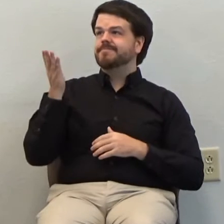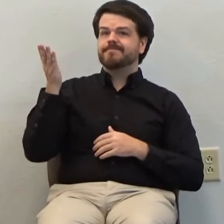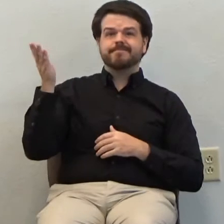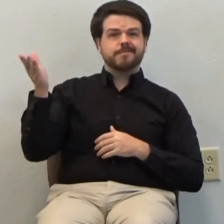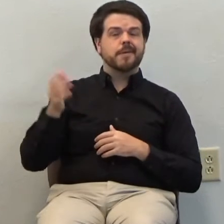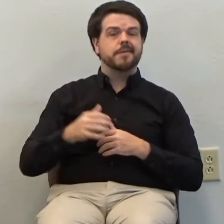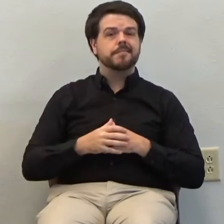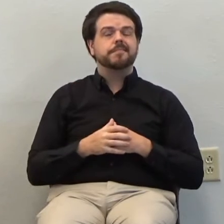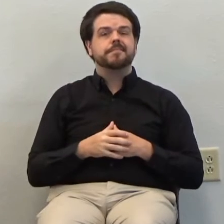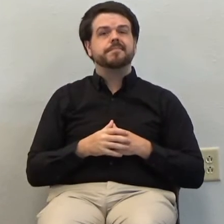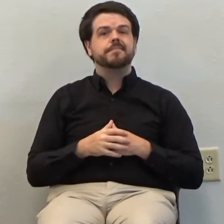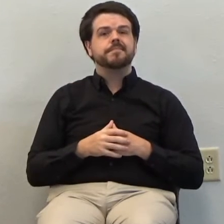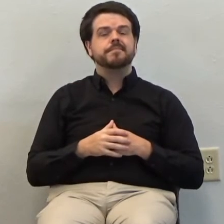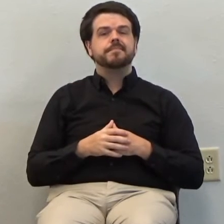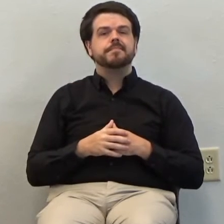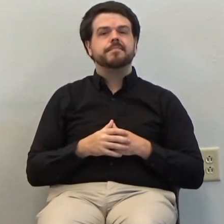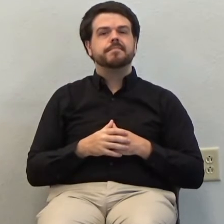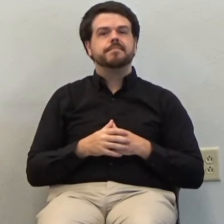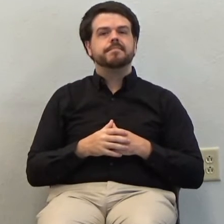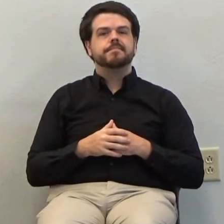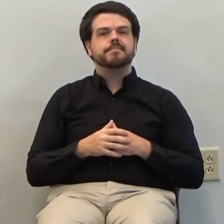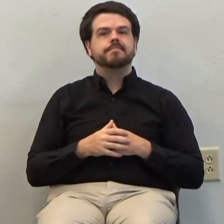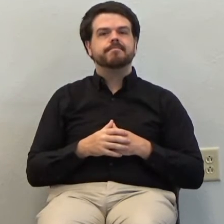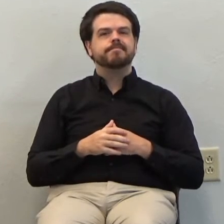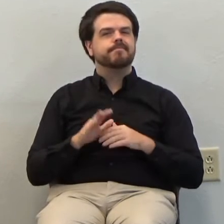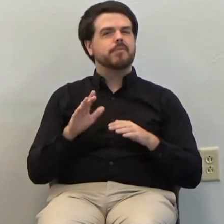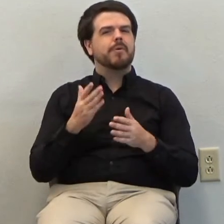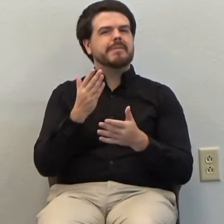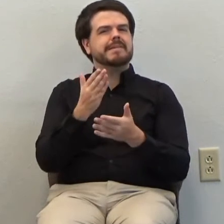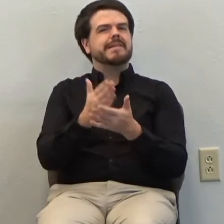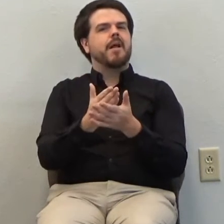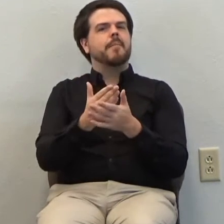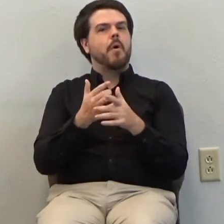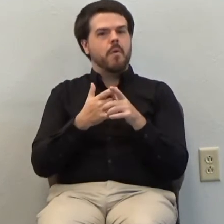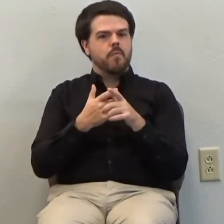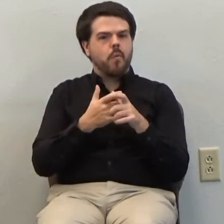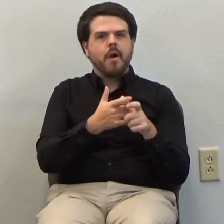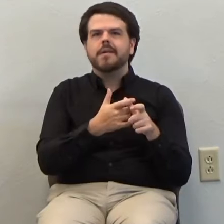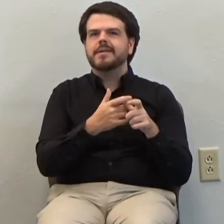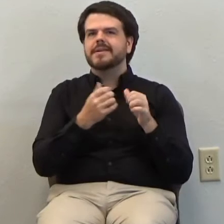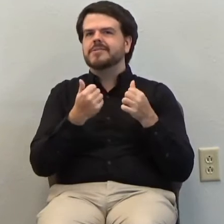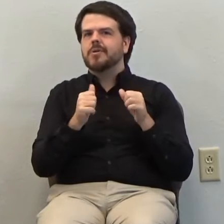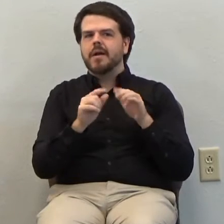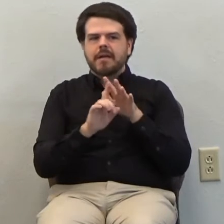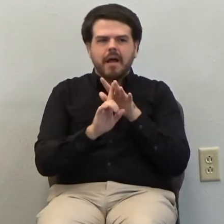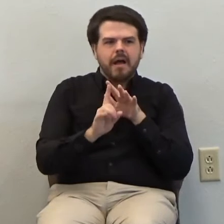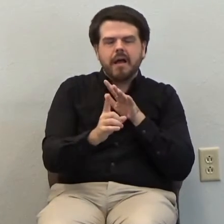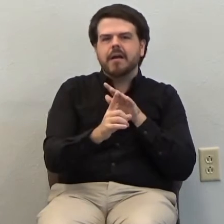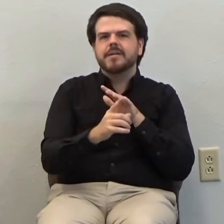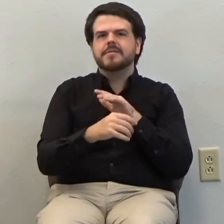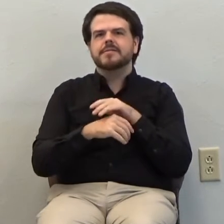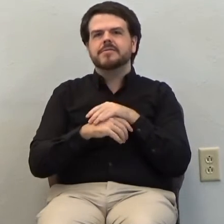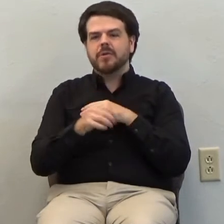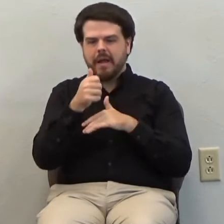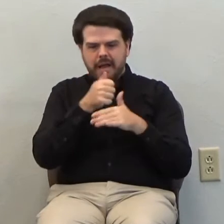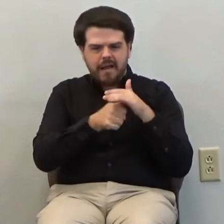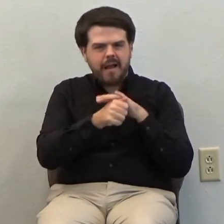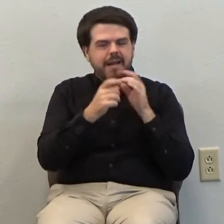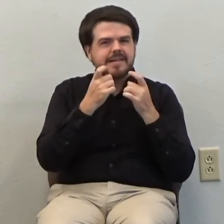Let us, therefore, stop running. Let us stop hiding behind excuses for our sins.